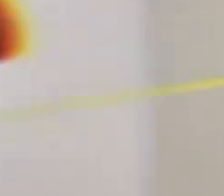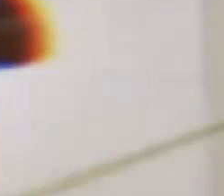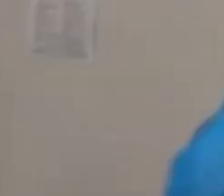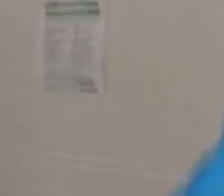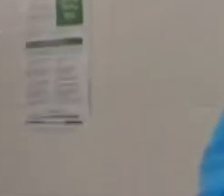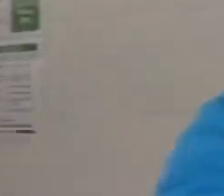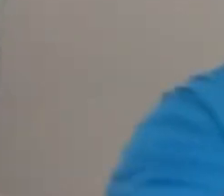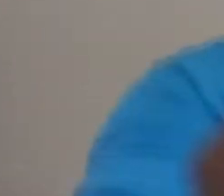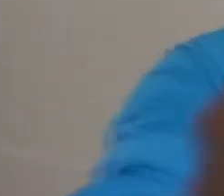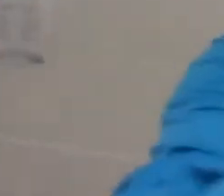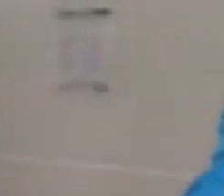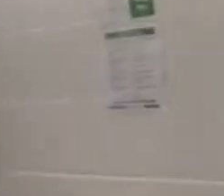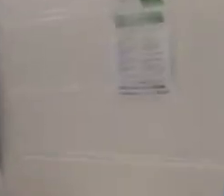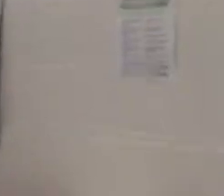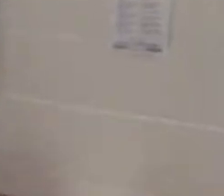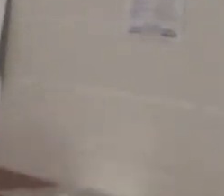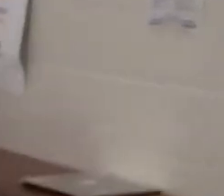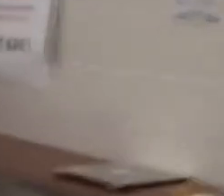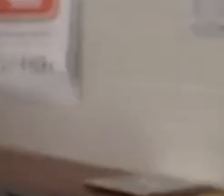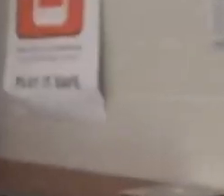standing so close back up